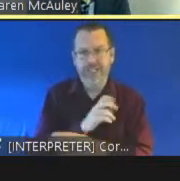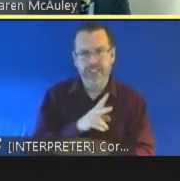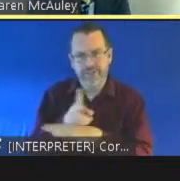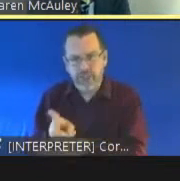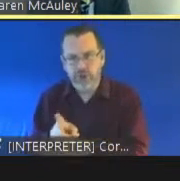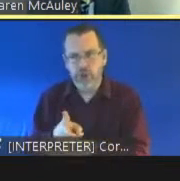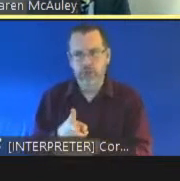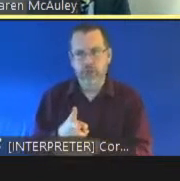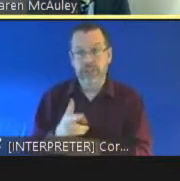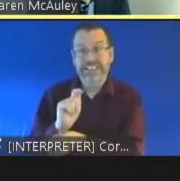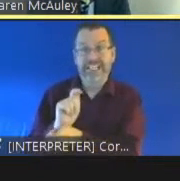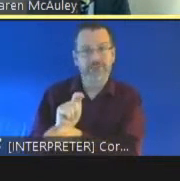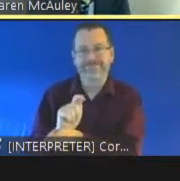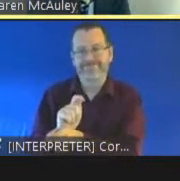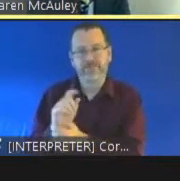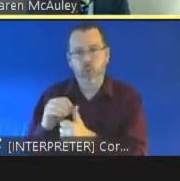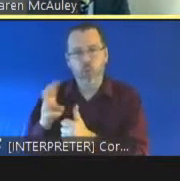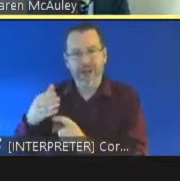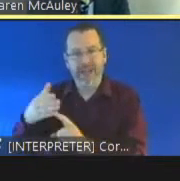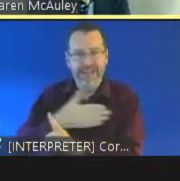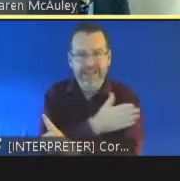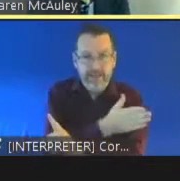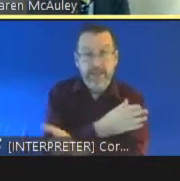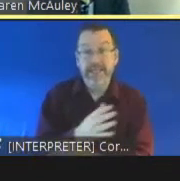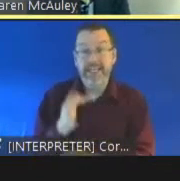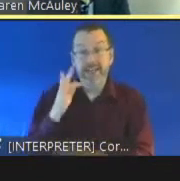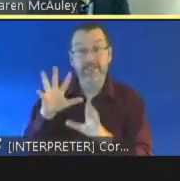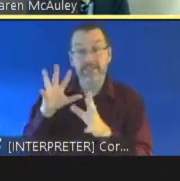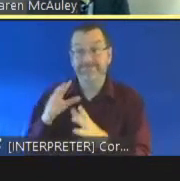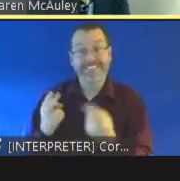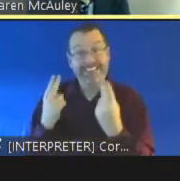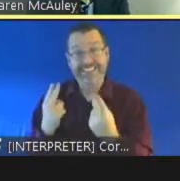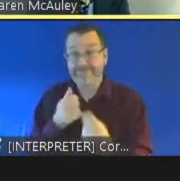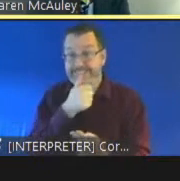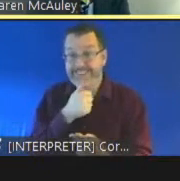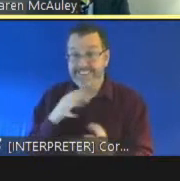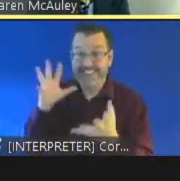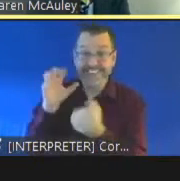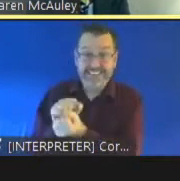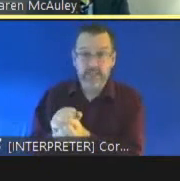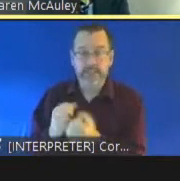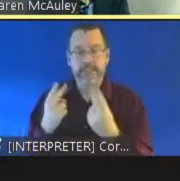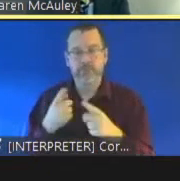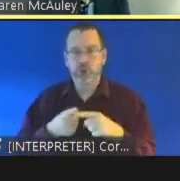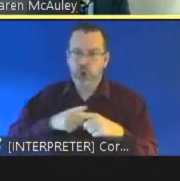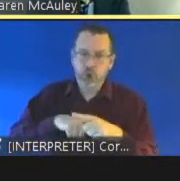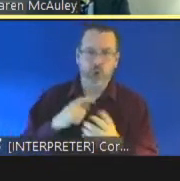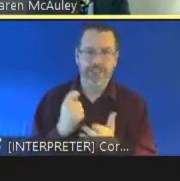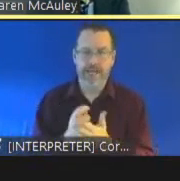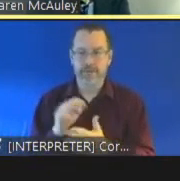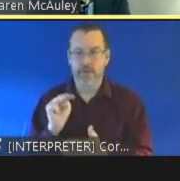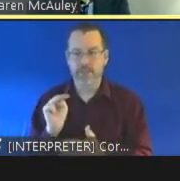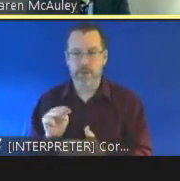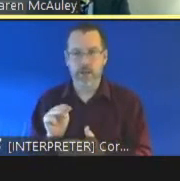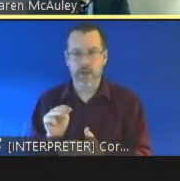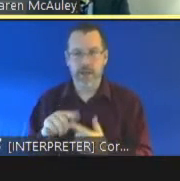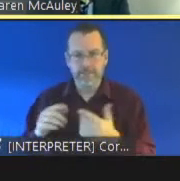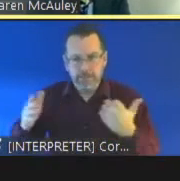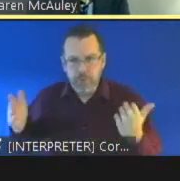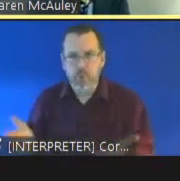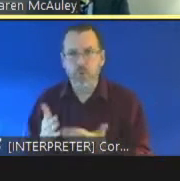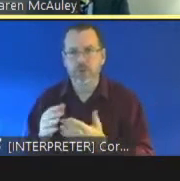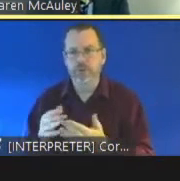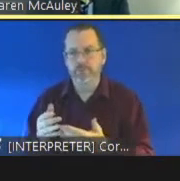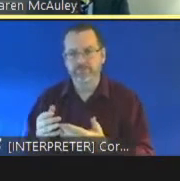to detention. And finally where detention is necessary it should be for the shortest appropriate period of time and it should promote and support